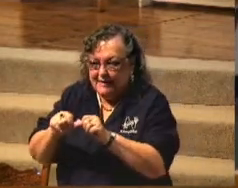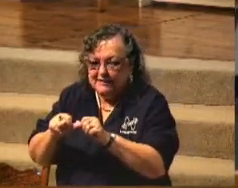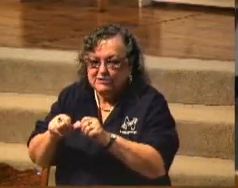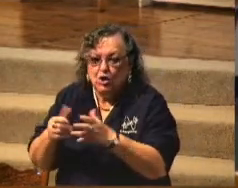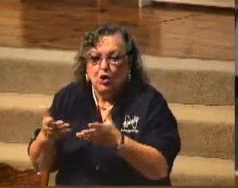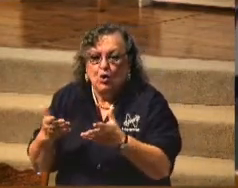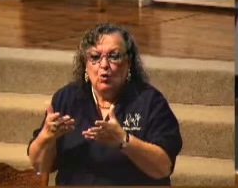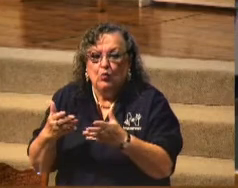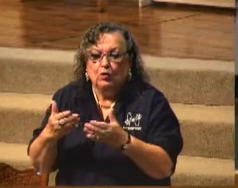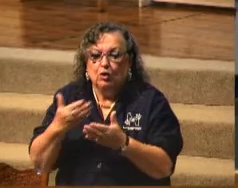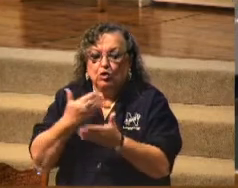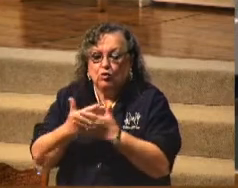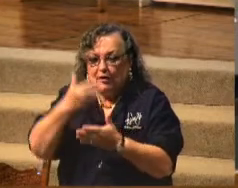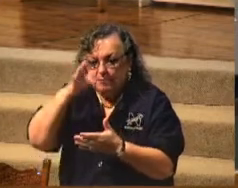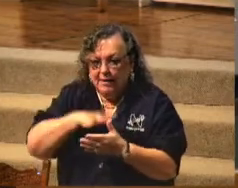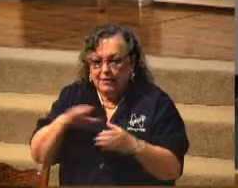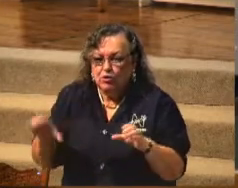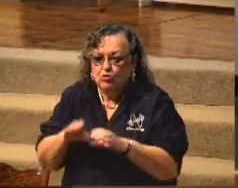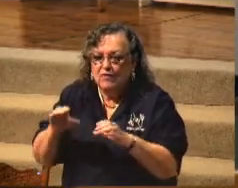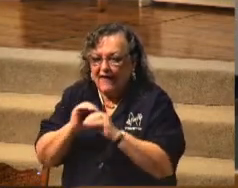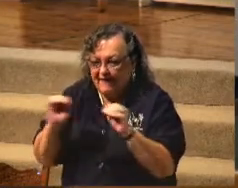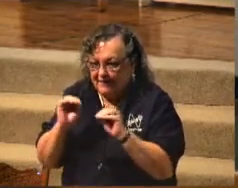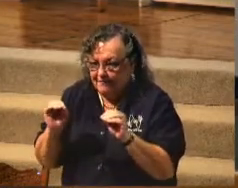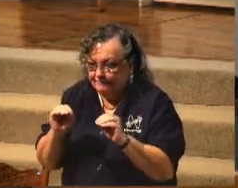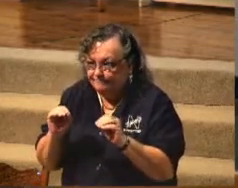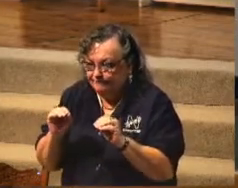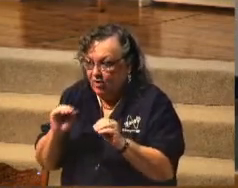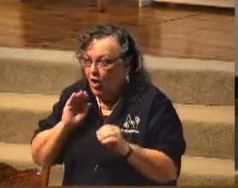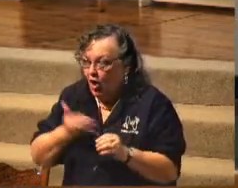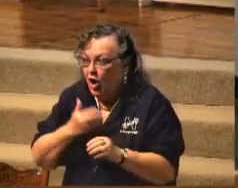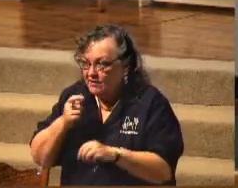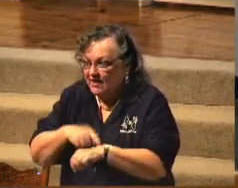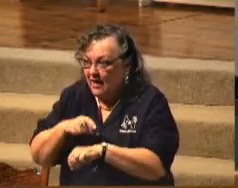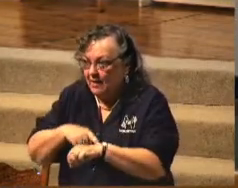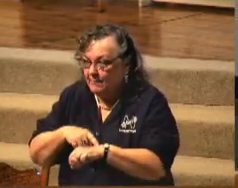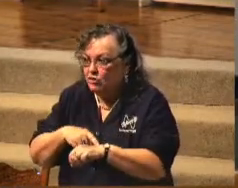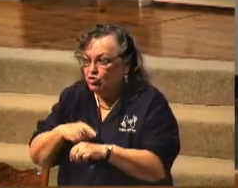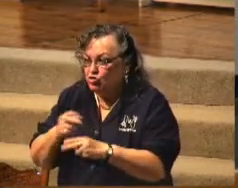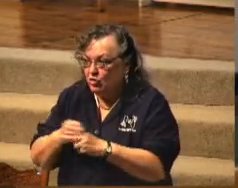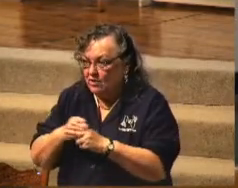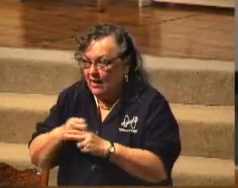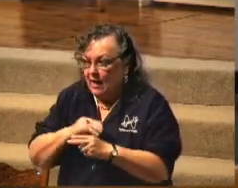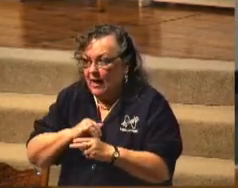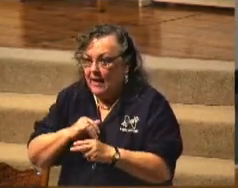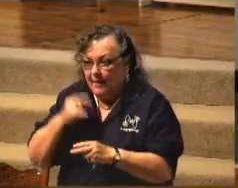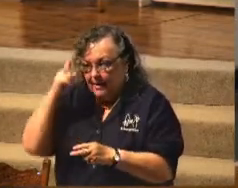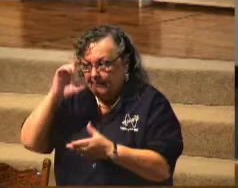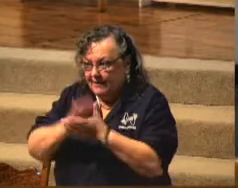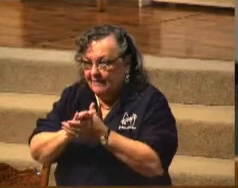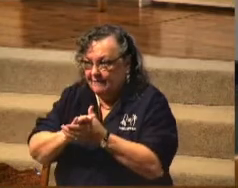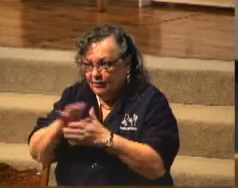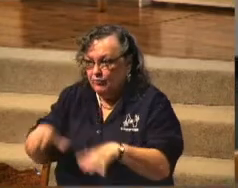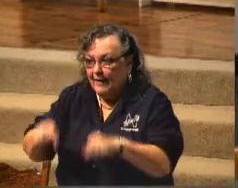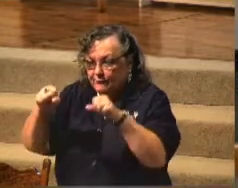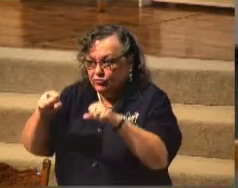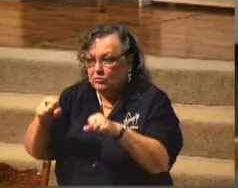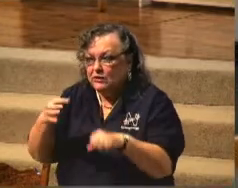It is time for us to do something, folks. Our time is short. I believe the rapture could not be far away.